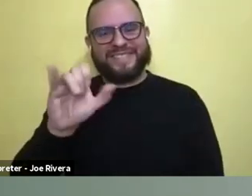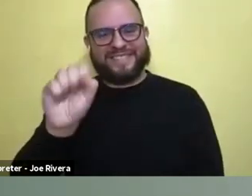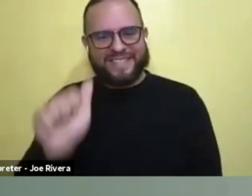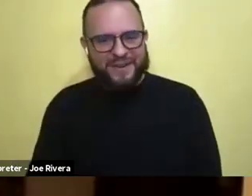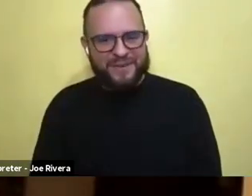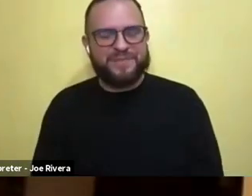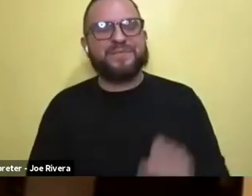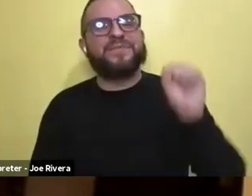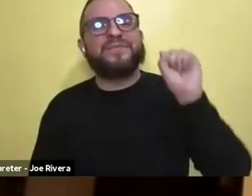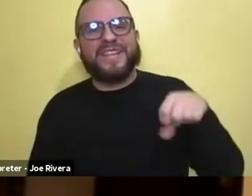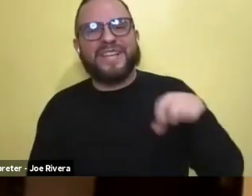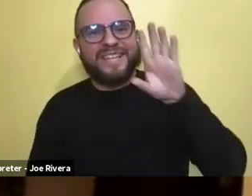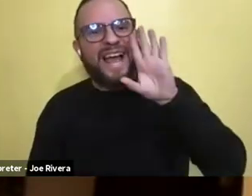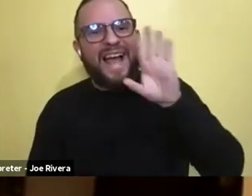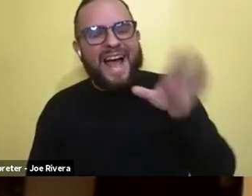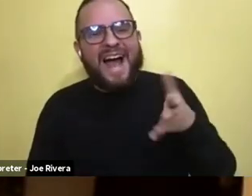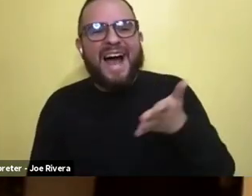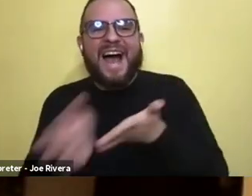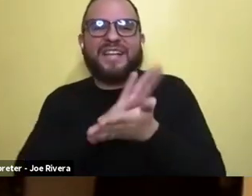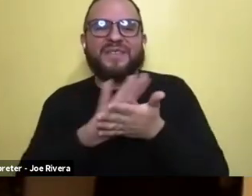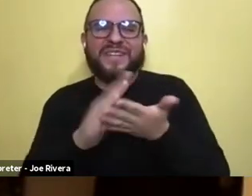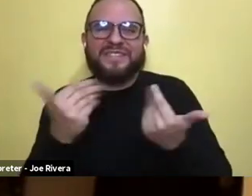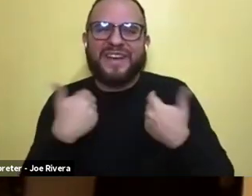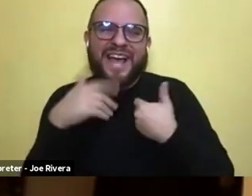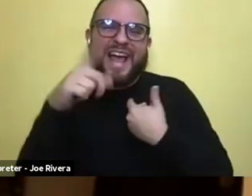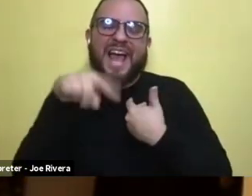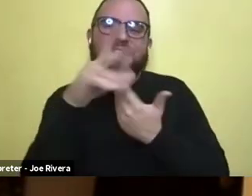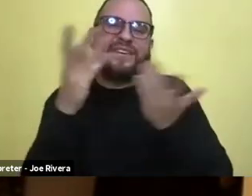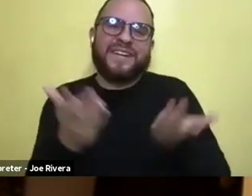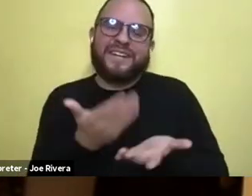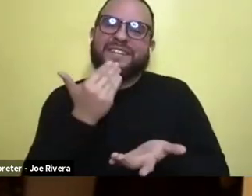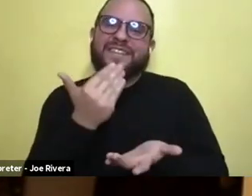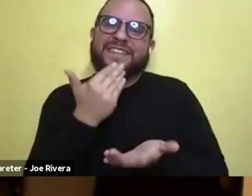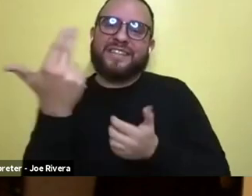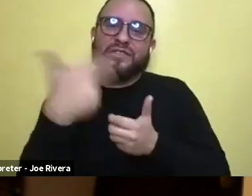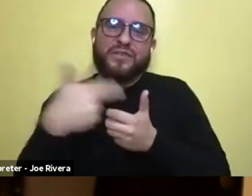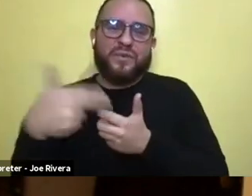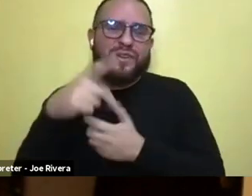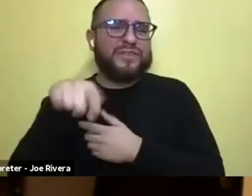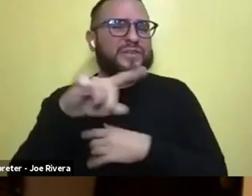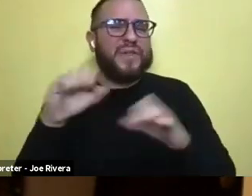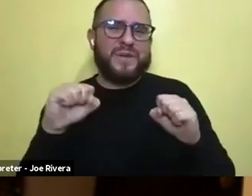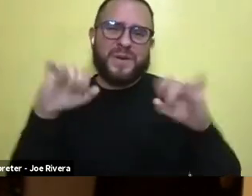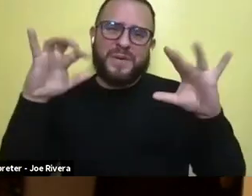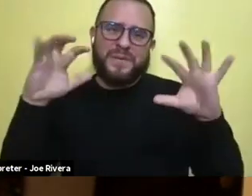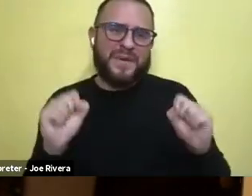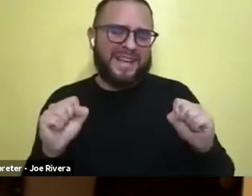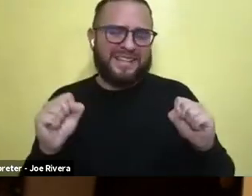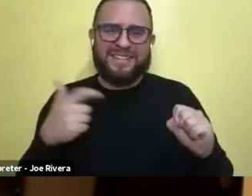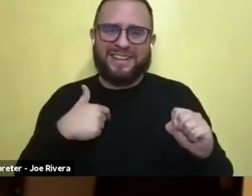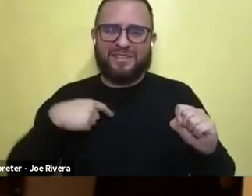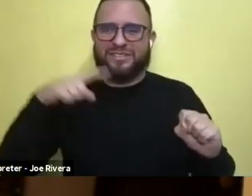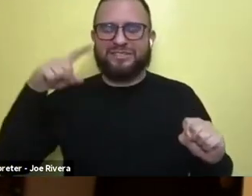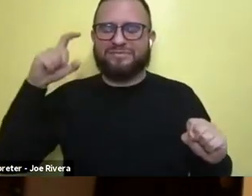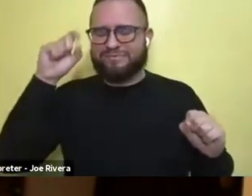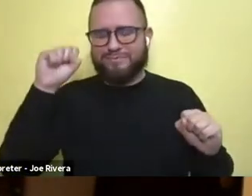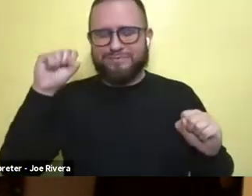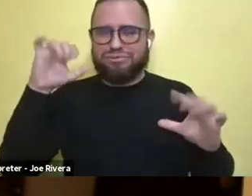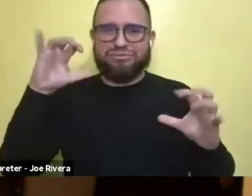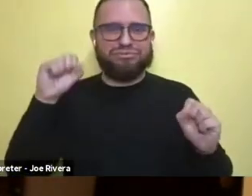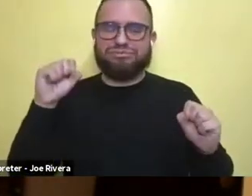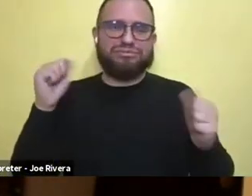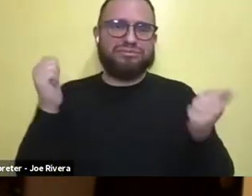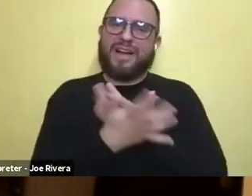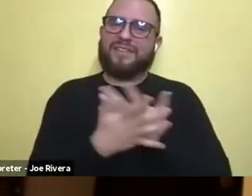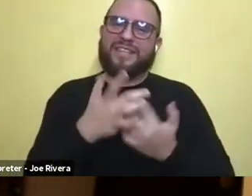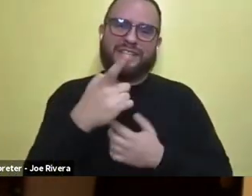so nice to have you all here. Thanks for joining us. You guys are seriously amazing. I was blown away with everything you've already said.